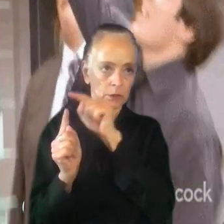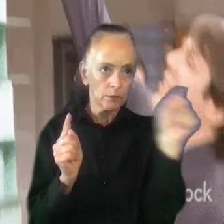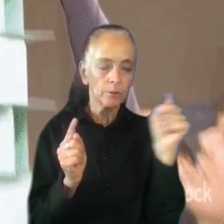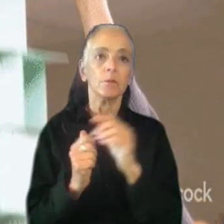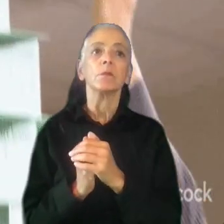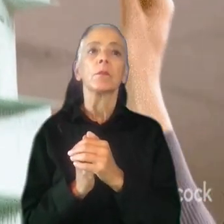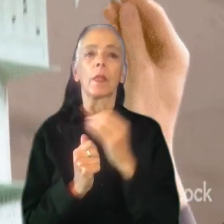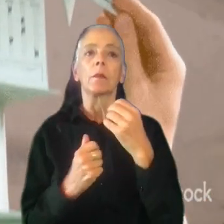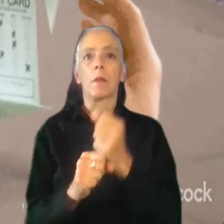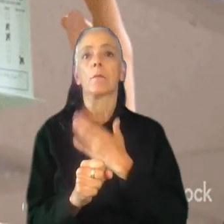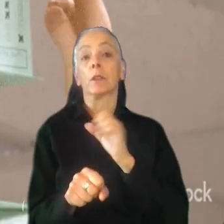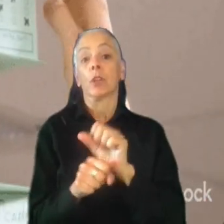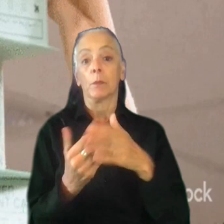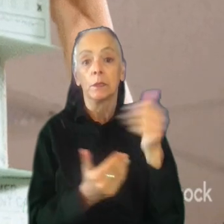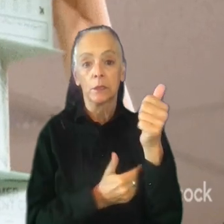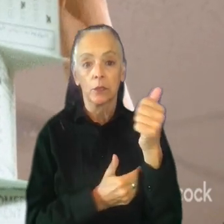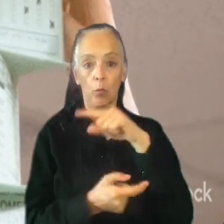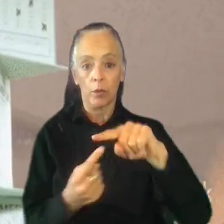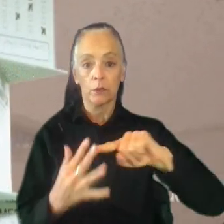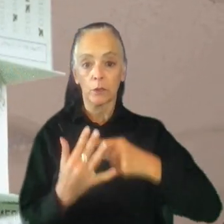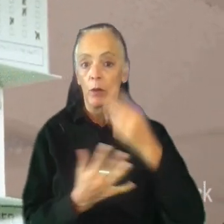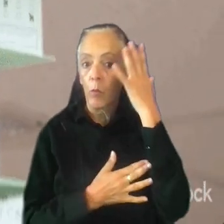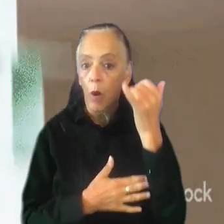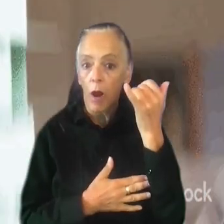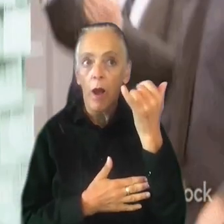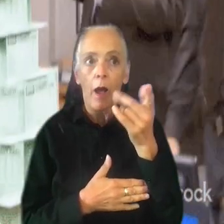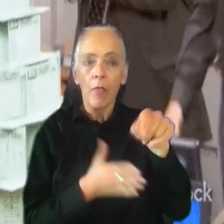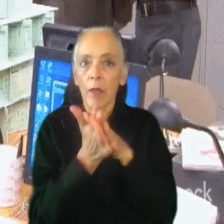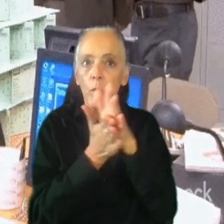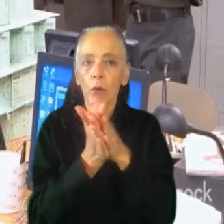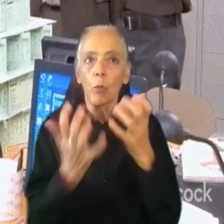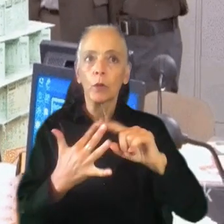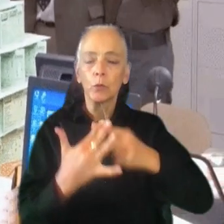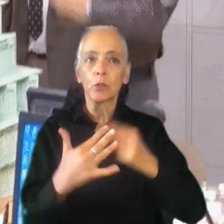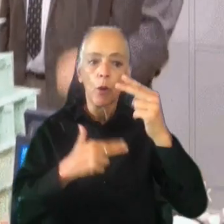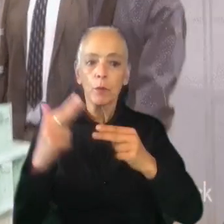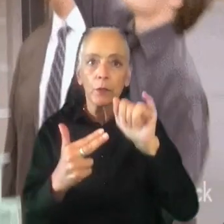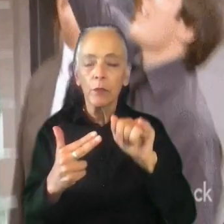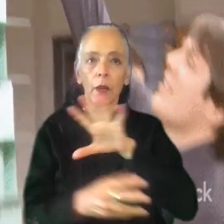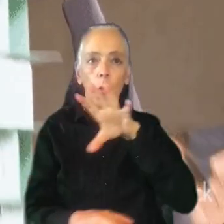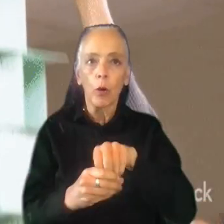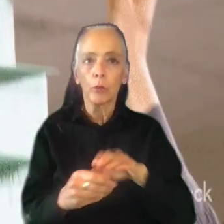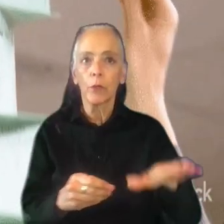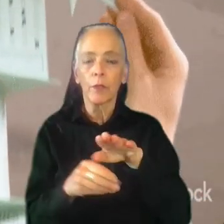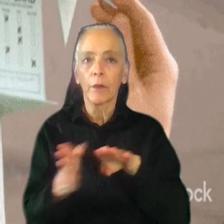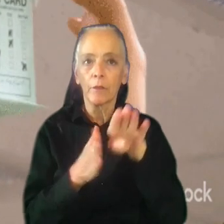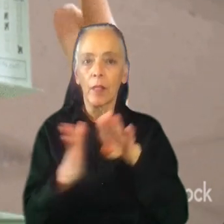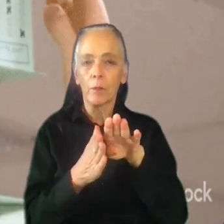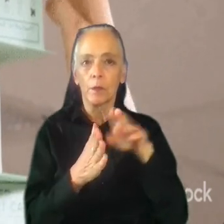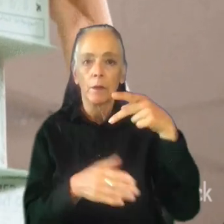And that made my job much easier when I started because they were eager to start building this and incorporate it in their development pipelines.